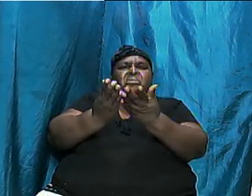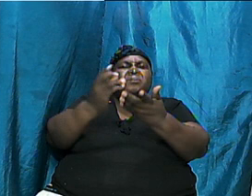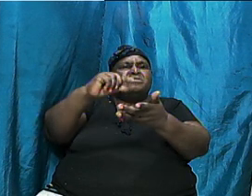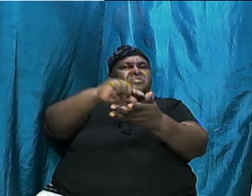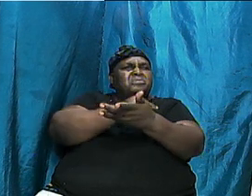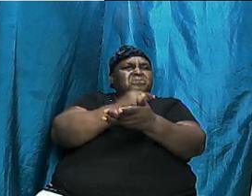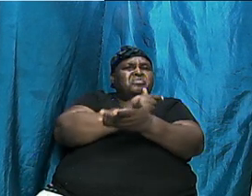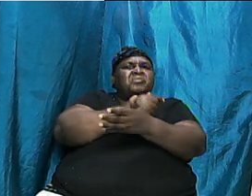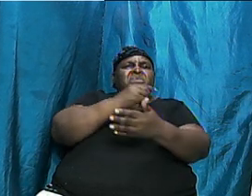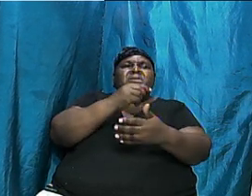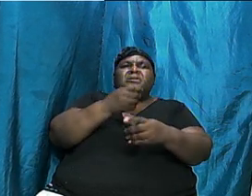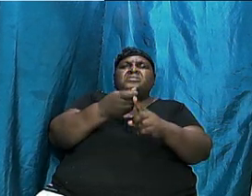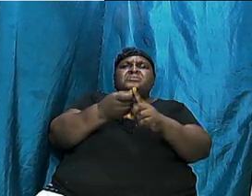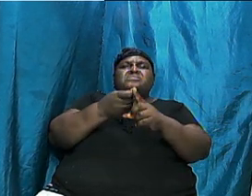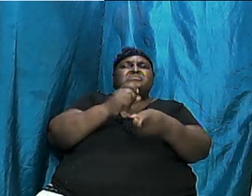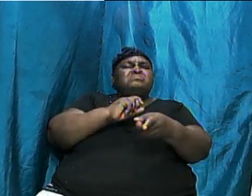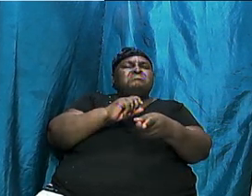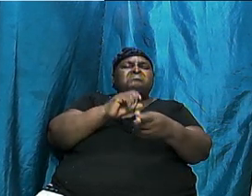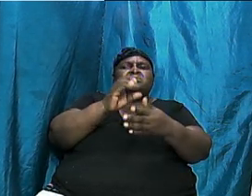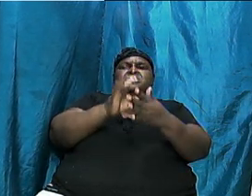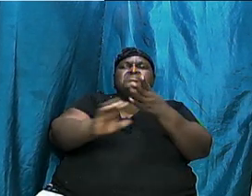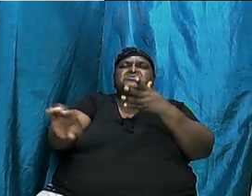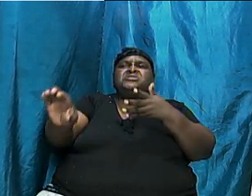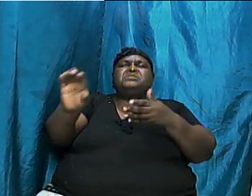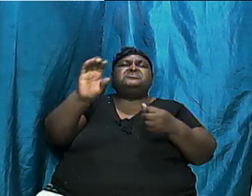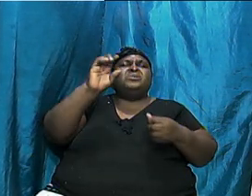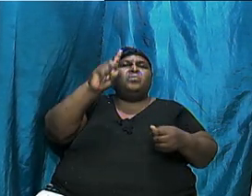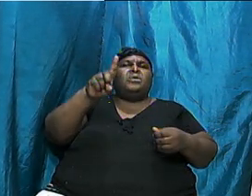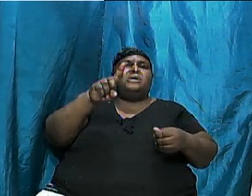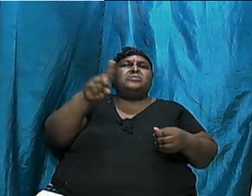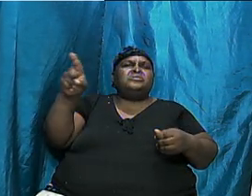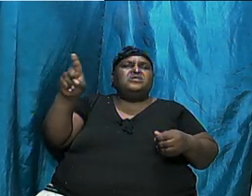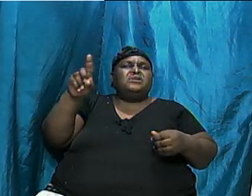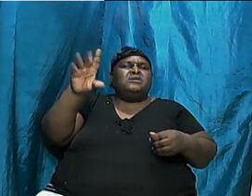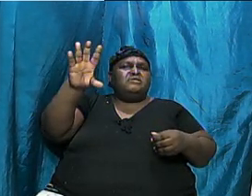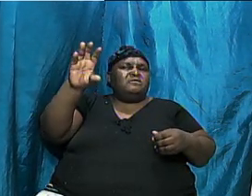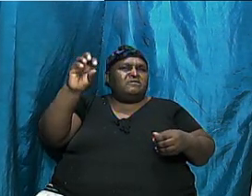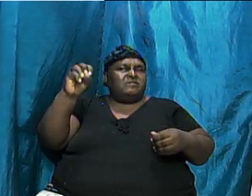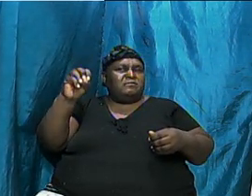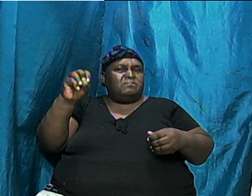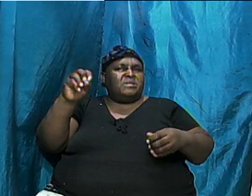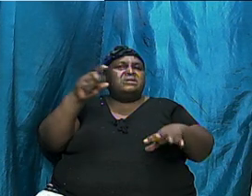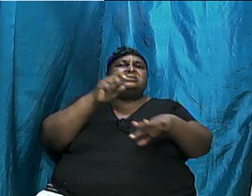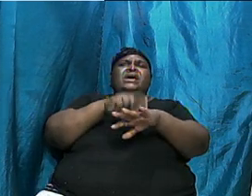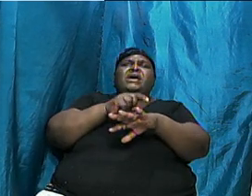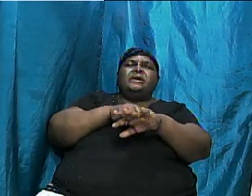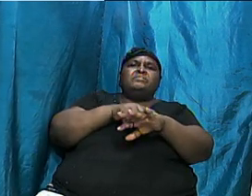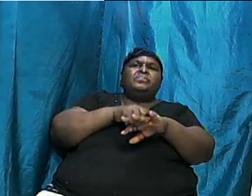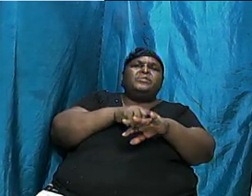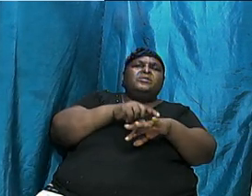right down to chapter 50 covers a period of about 2